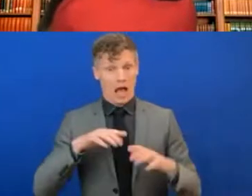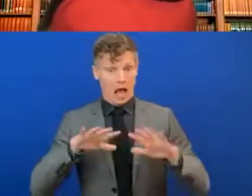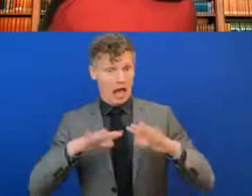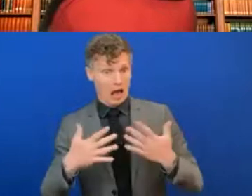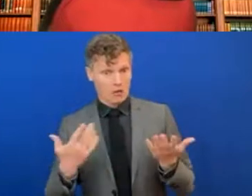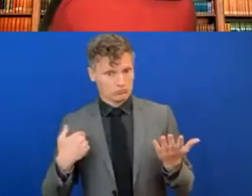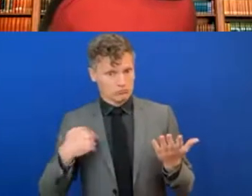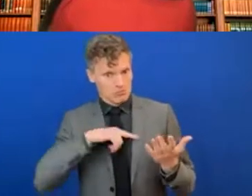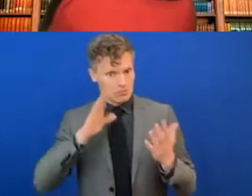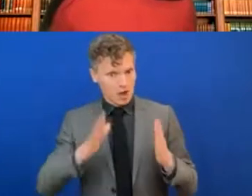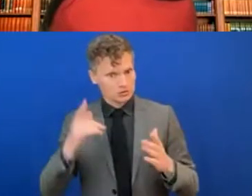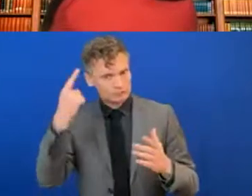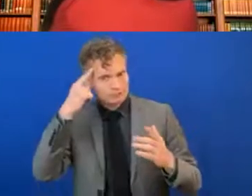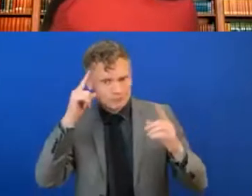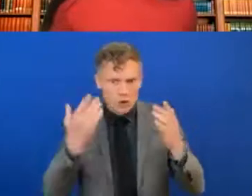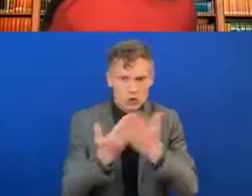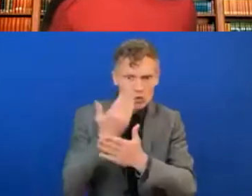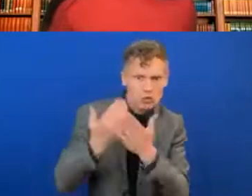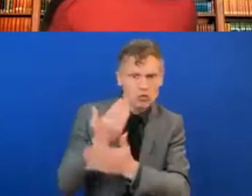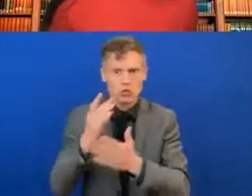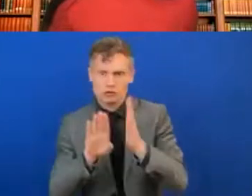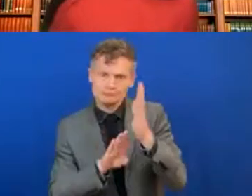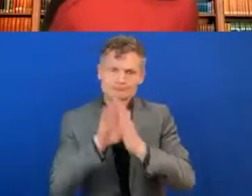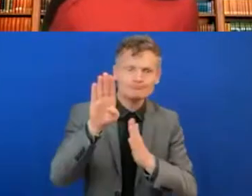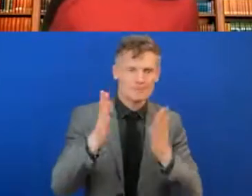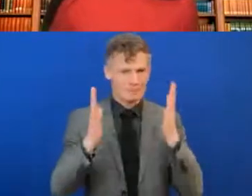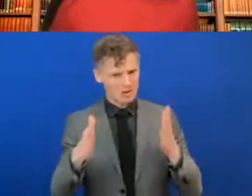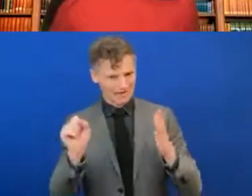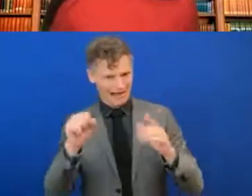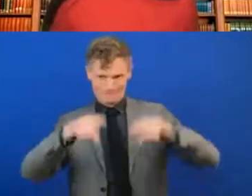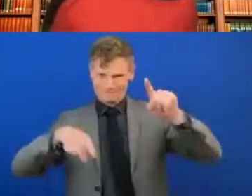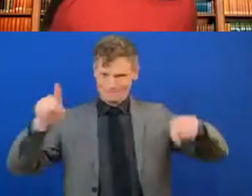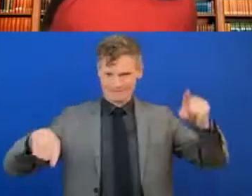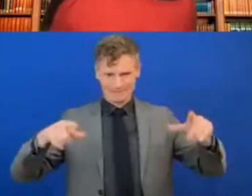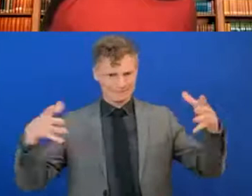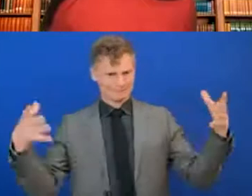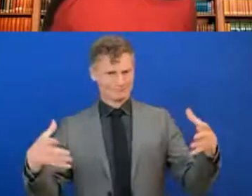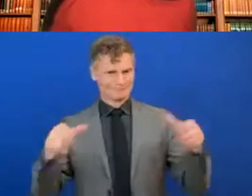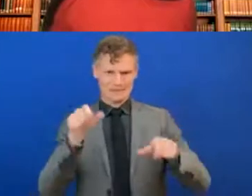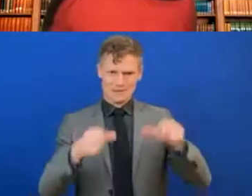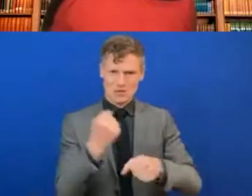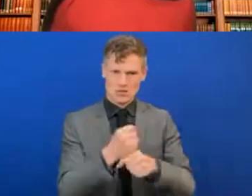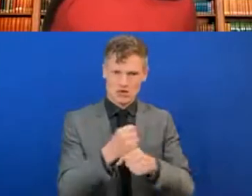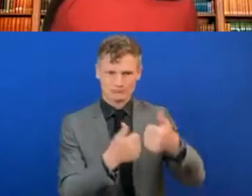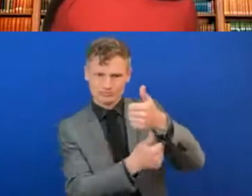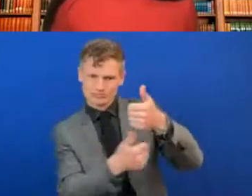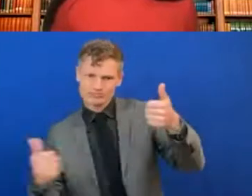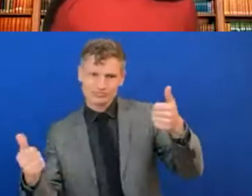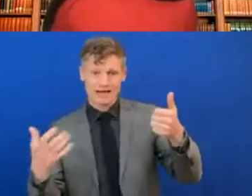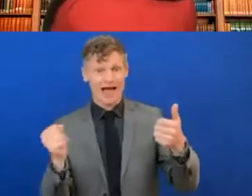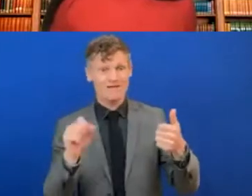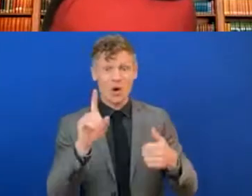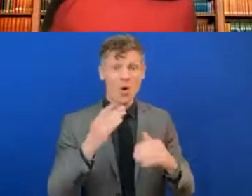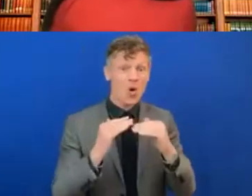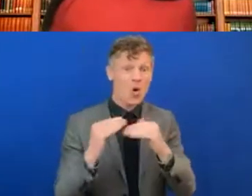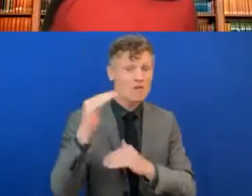we empower people to run at their best. And so, what that means is we have over 150 nationalities